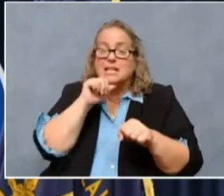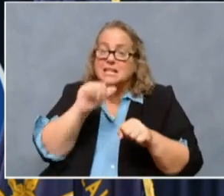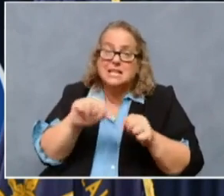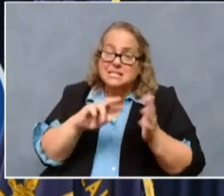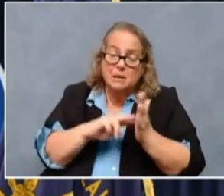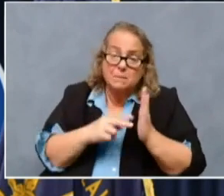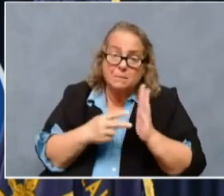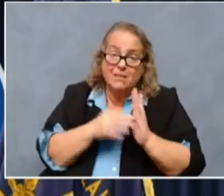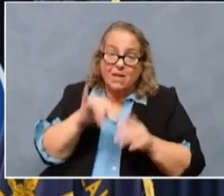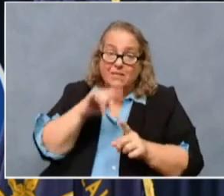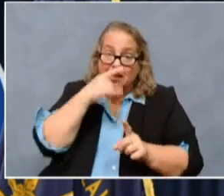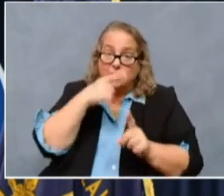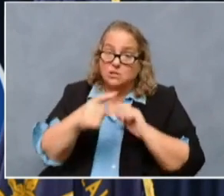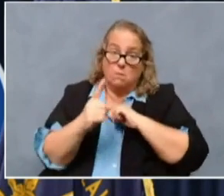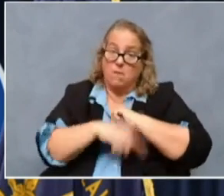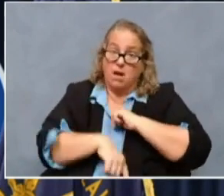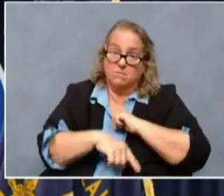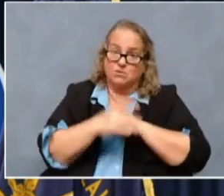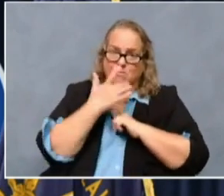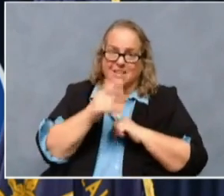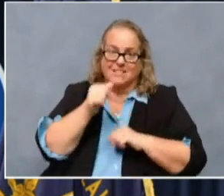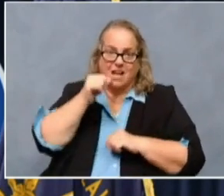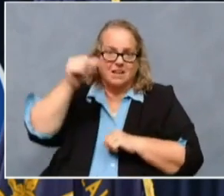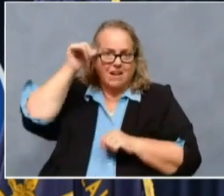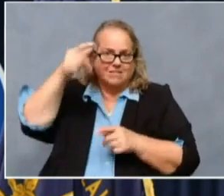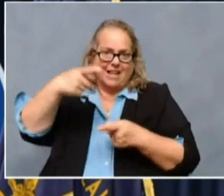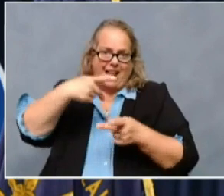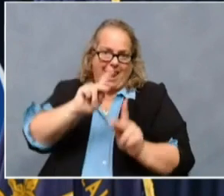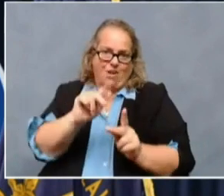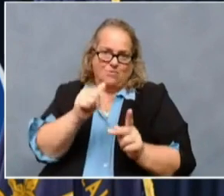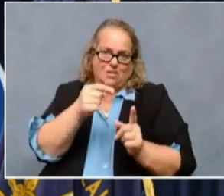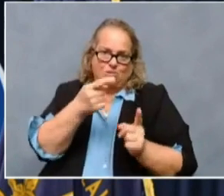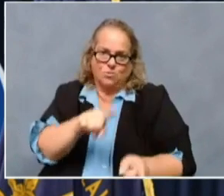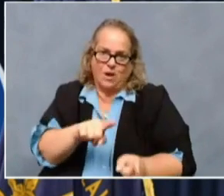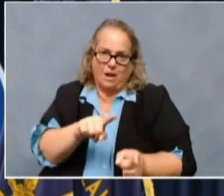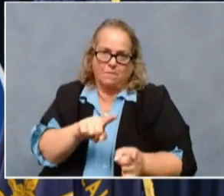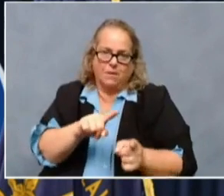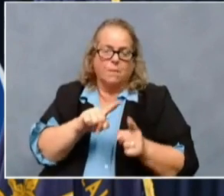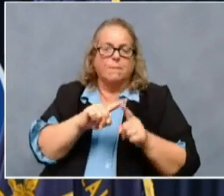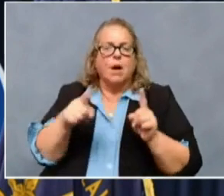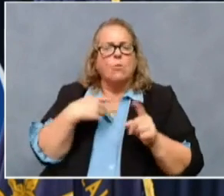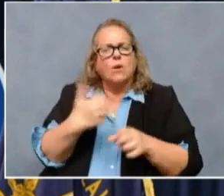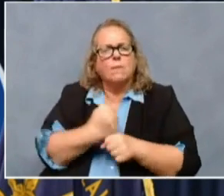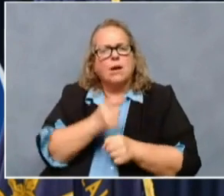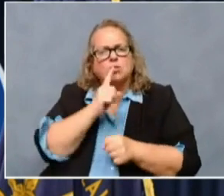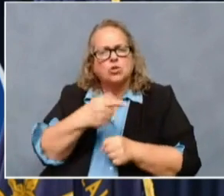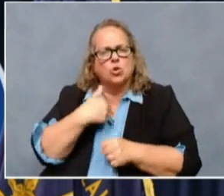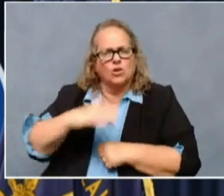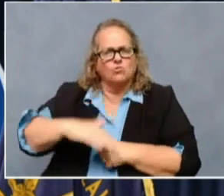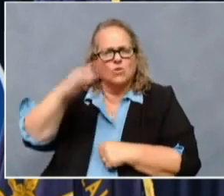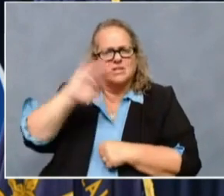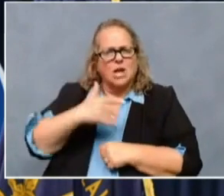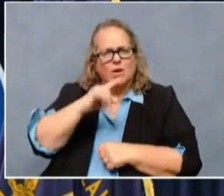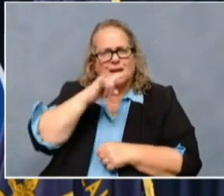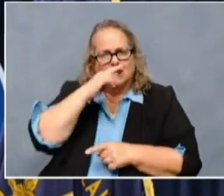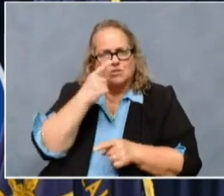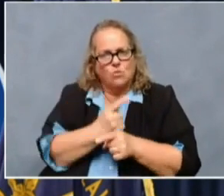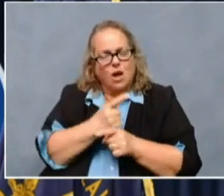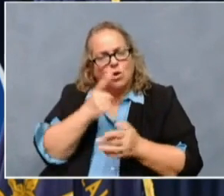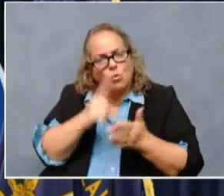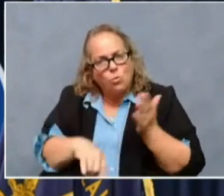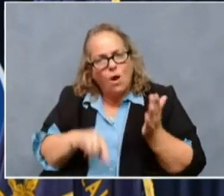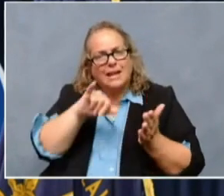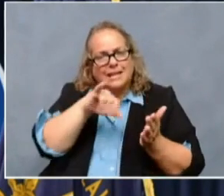kids are punished because the adults were letting it go on. But we just want to make sure that we're raising our kids right about what is and is not